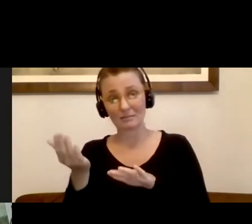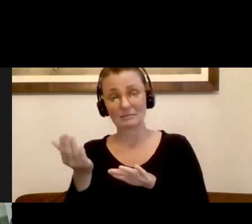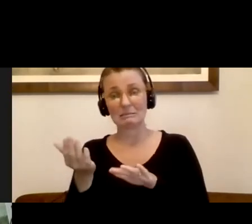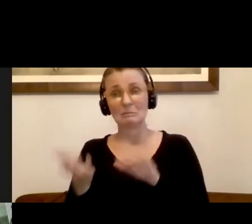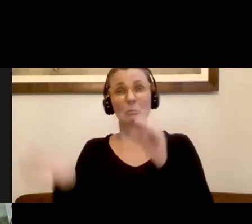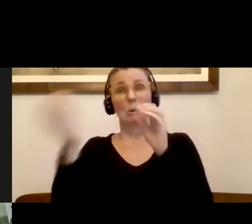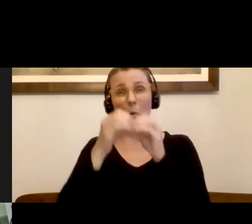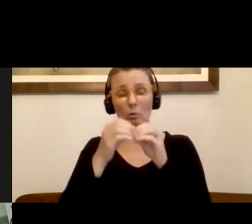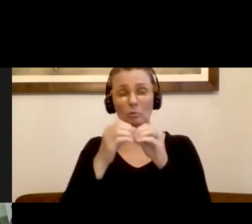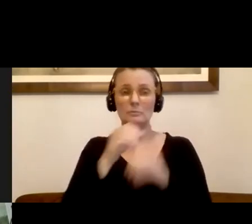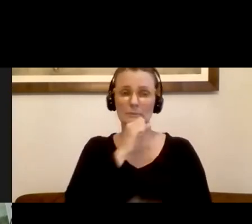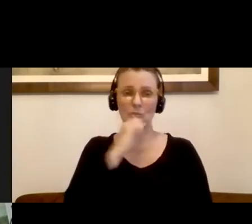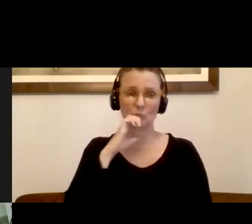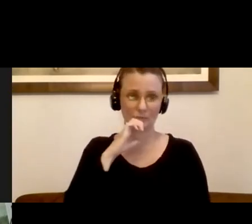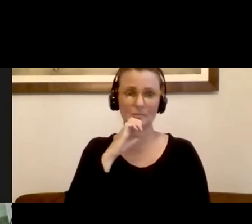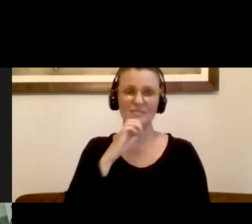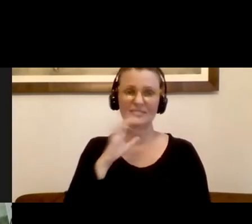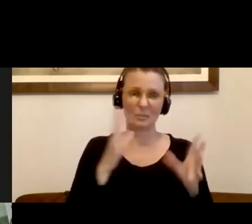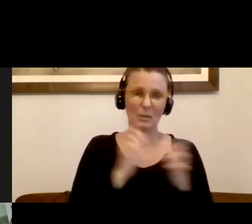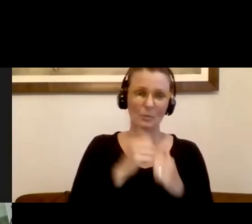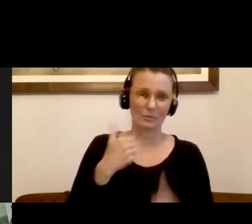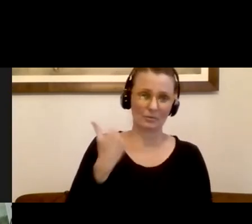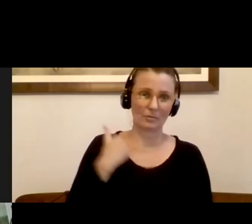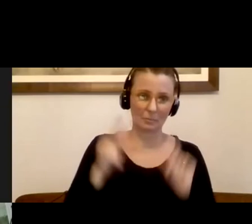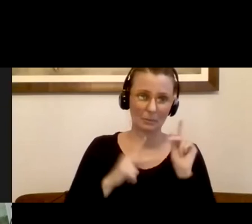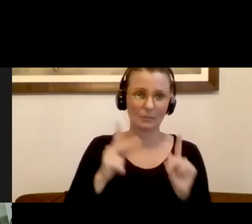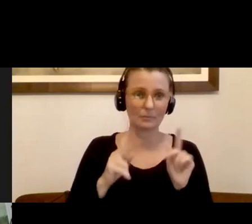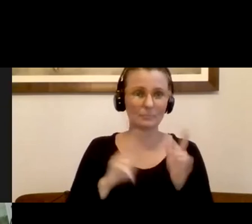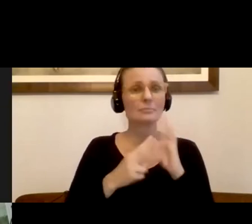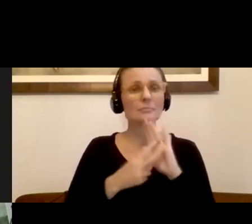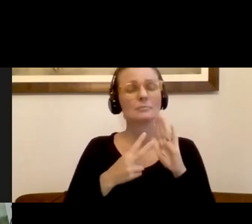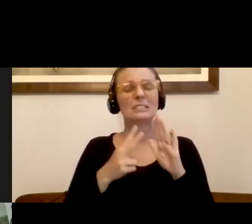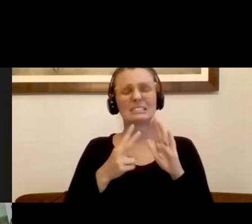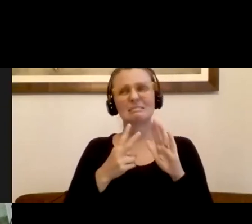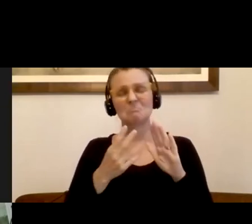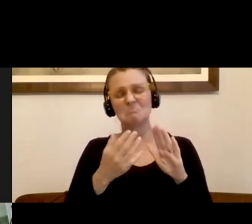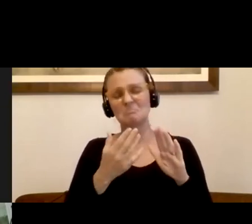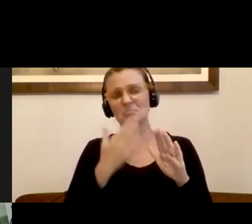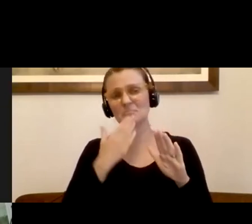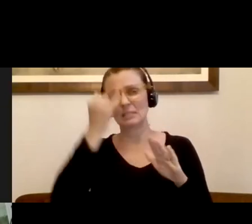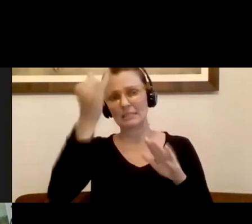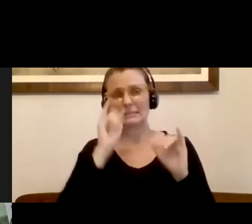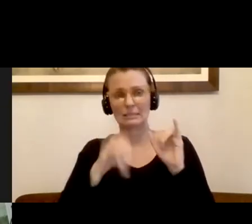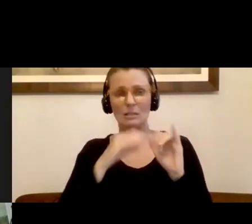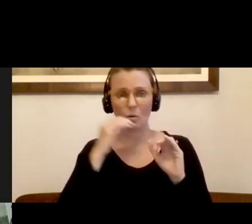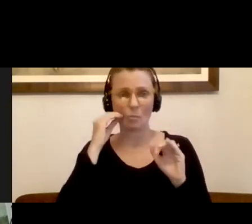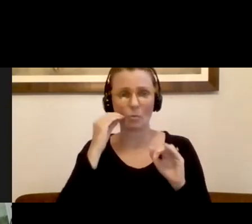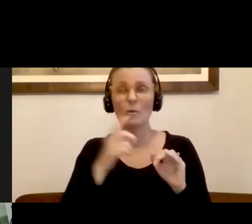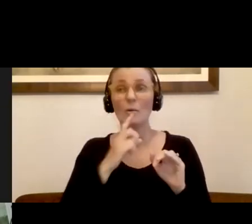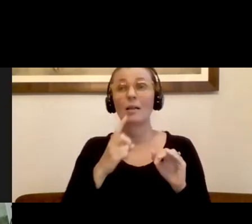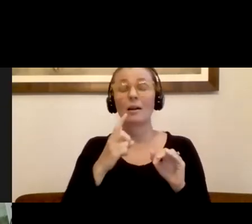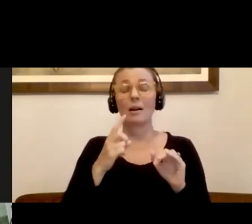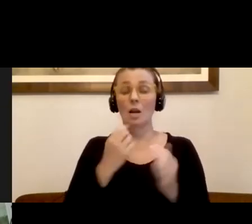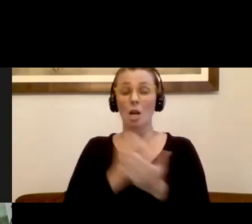illnesses. So we strongly advise you stay home. Even as sectors of our economy open up, we will send those reminders out